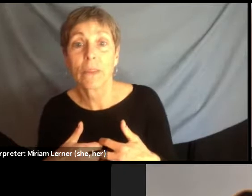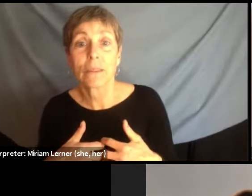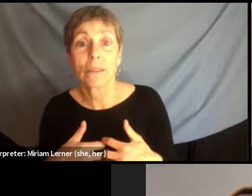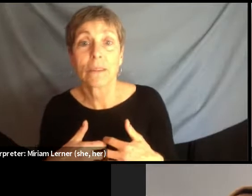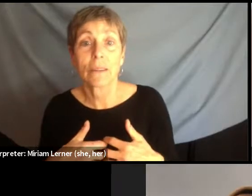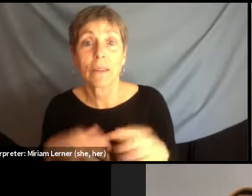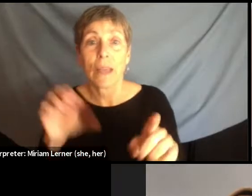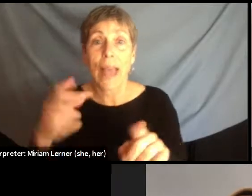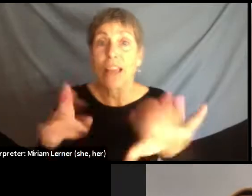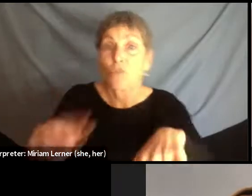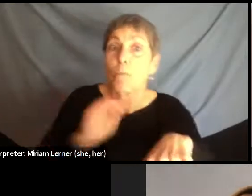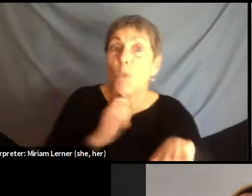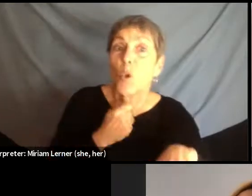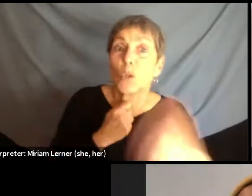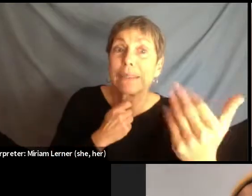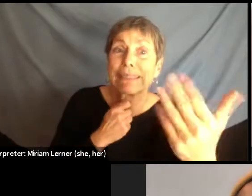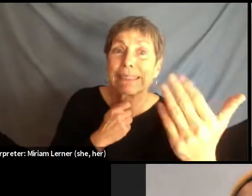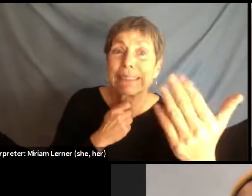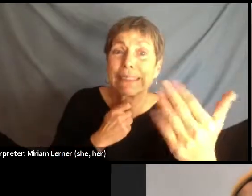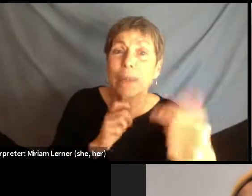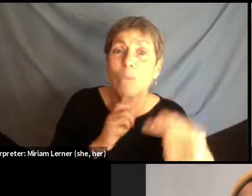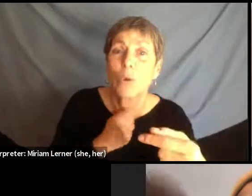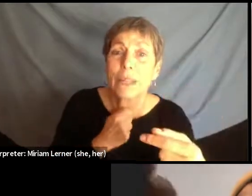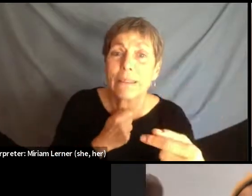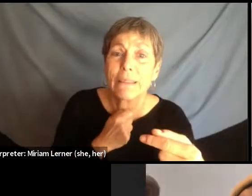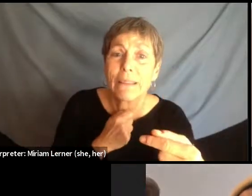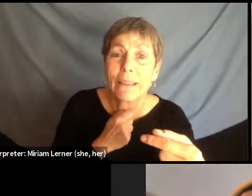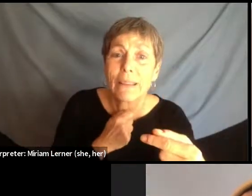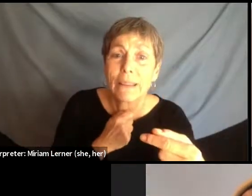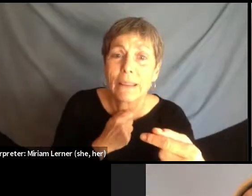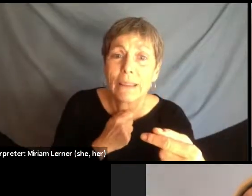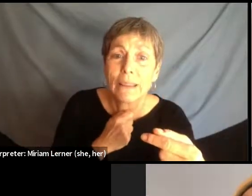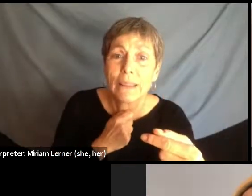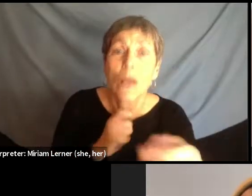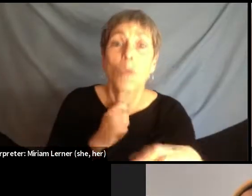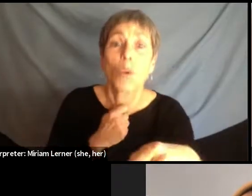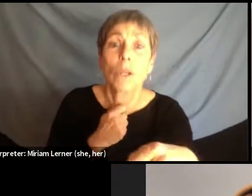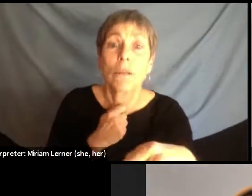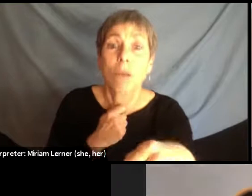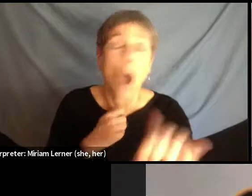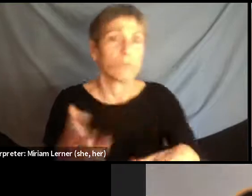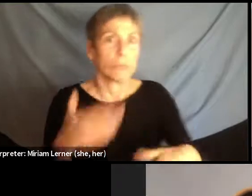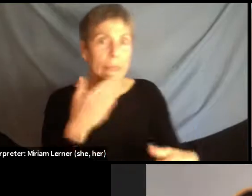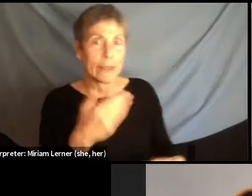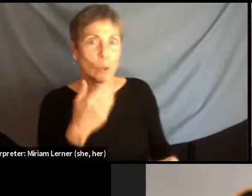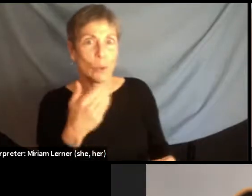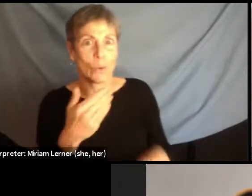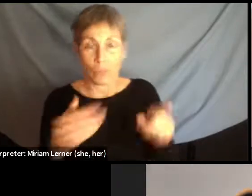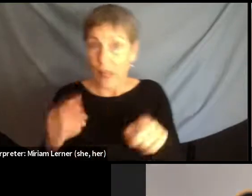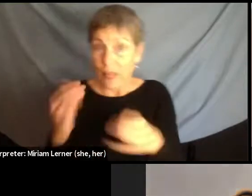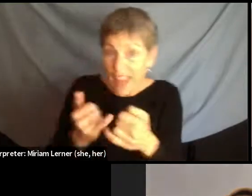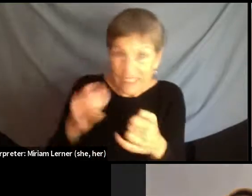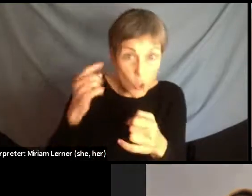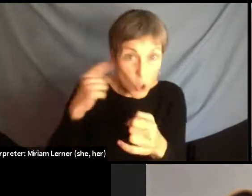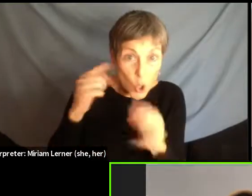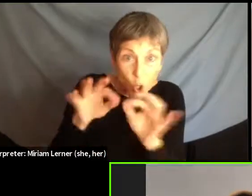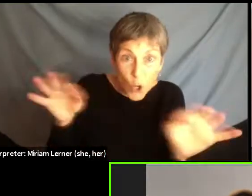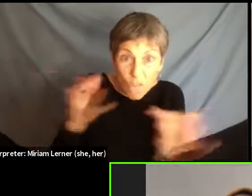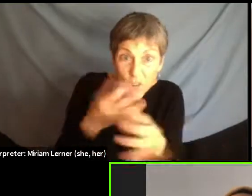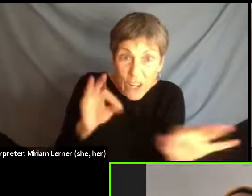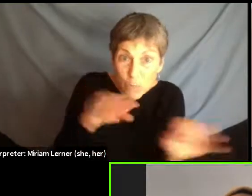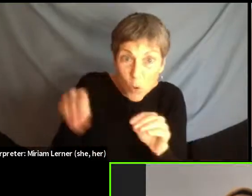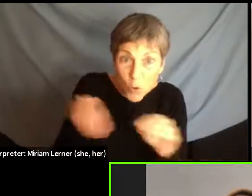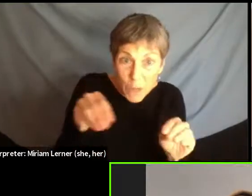You're muted, Abe. You're muted. You're The last thing we heard was freedom of movement. Right.